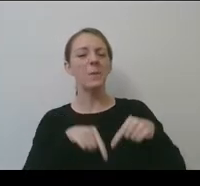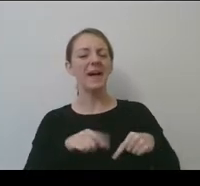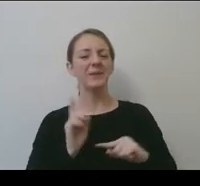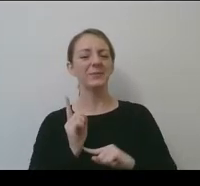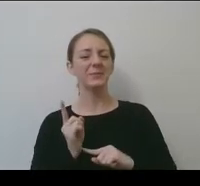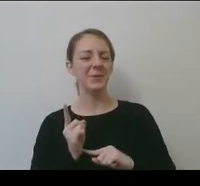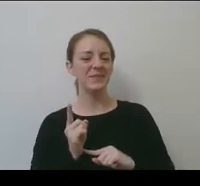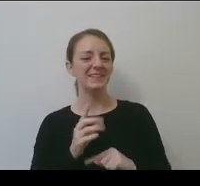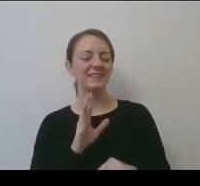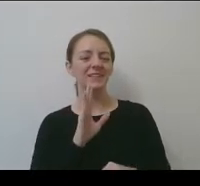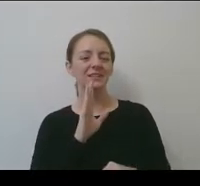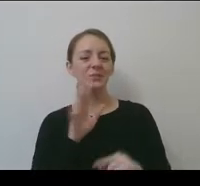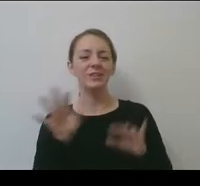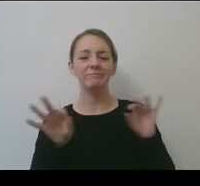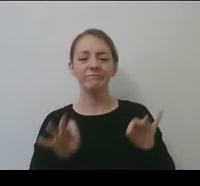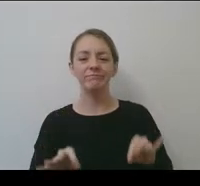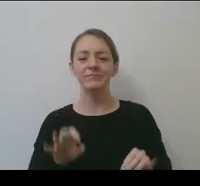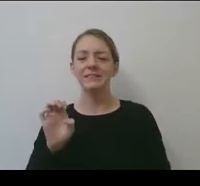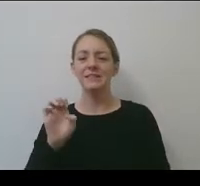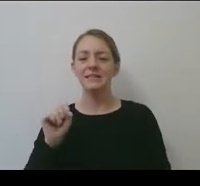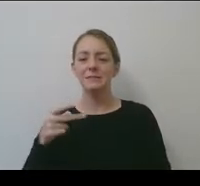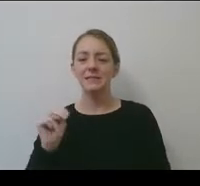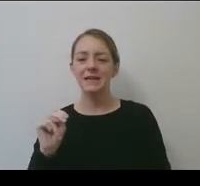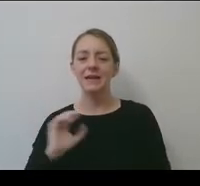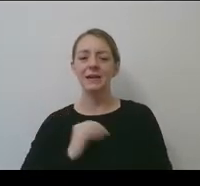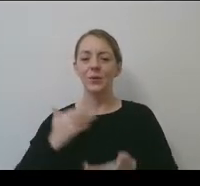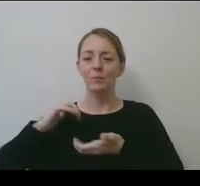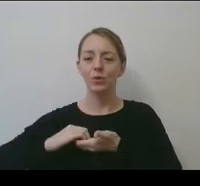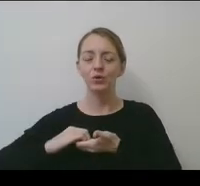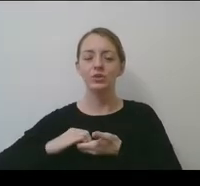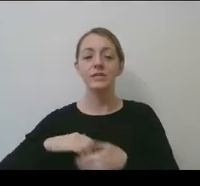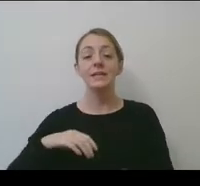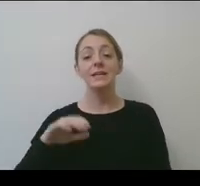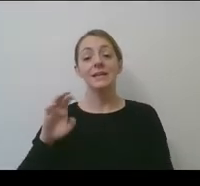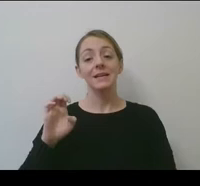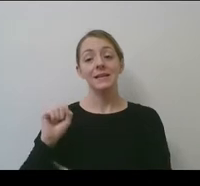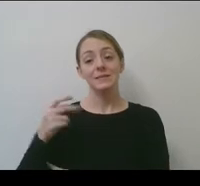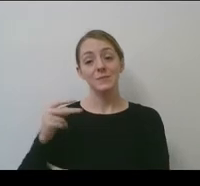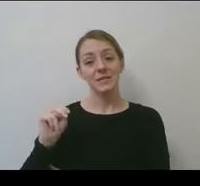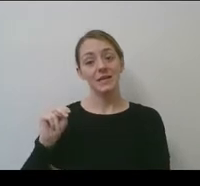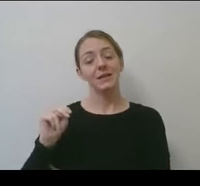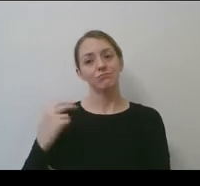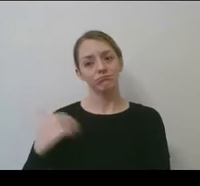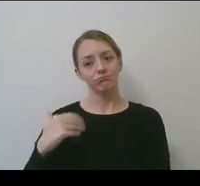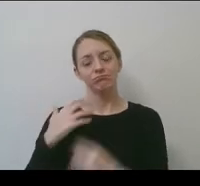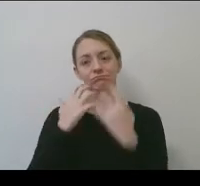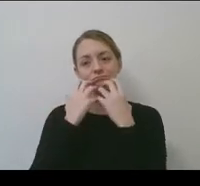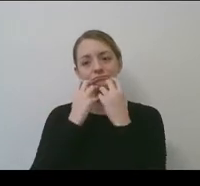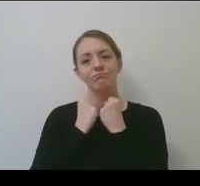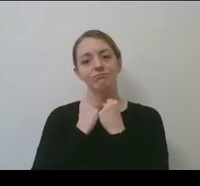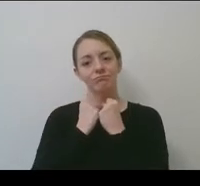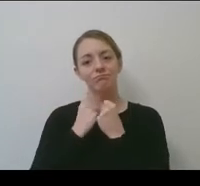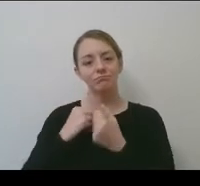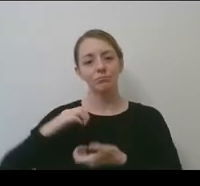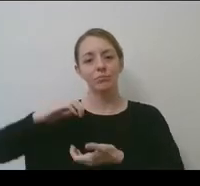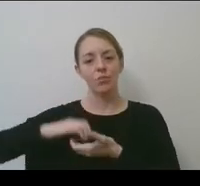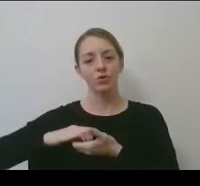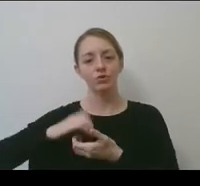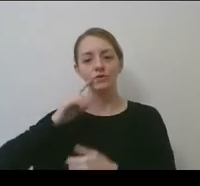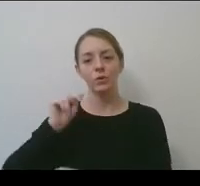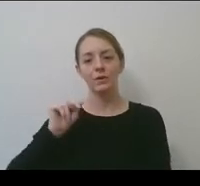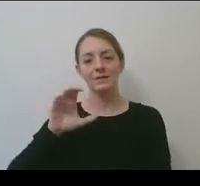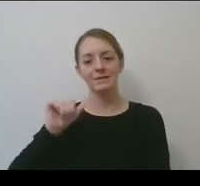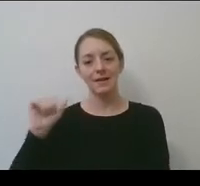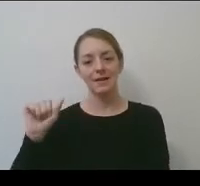talk a little about ESPN and our broadcast partners as well. know, ESPN has been a very valued, uh, partner for NCAA championships,